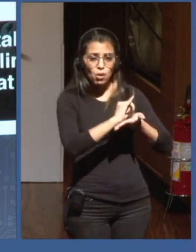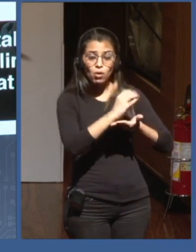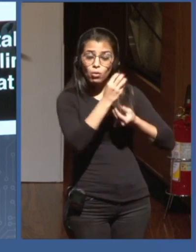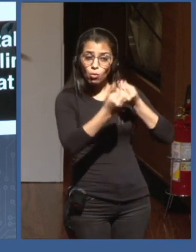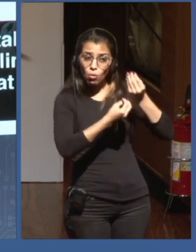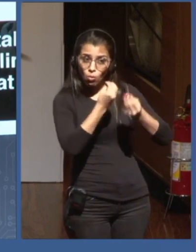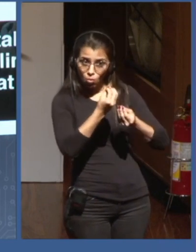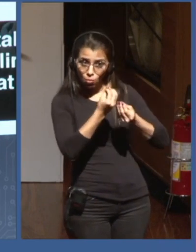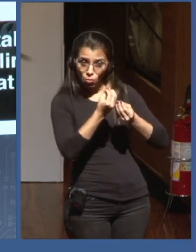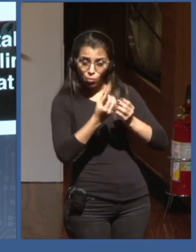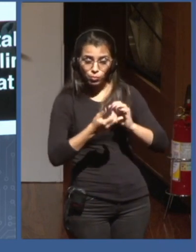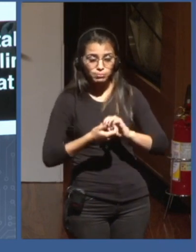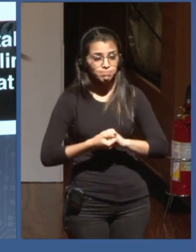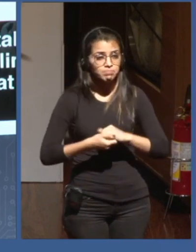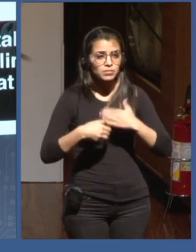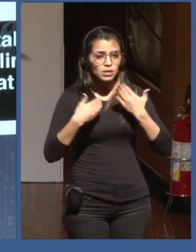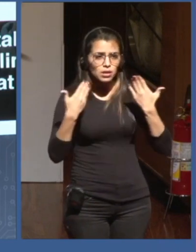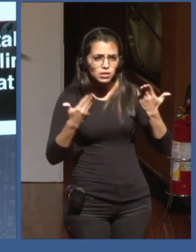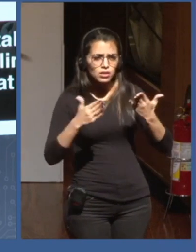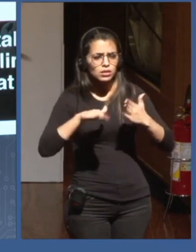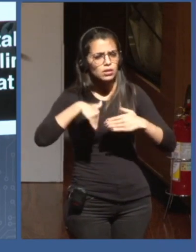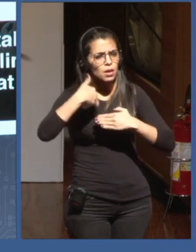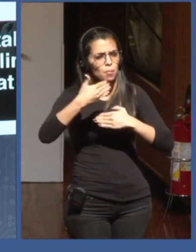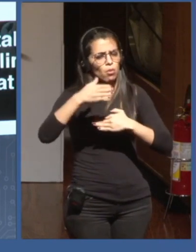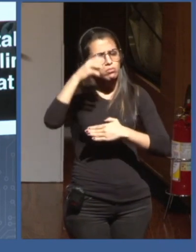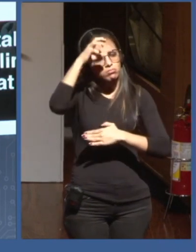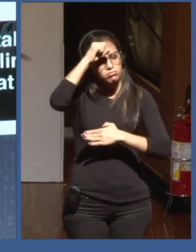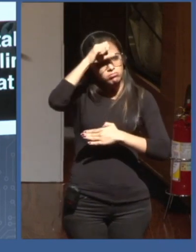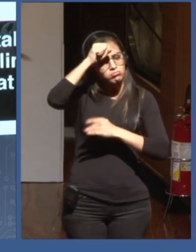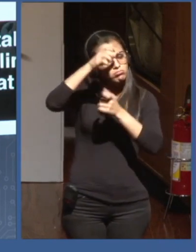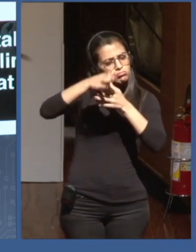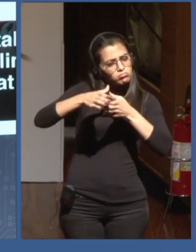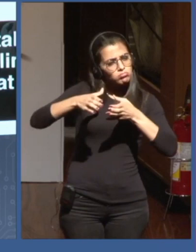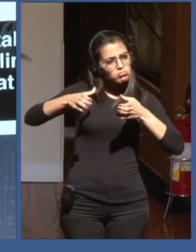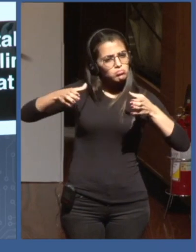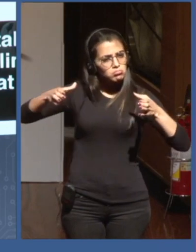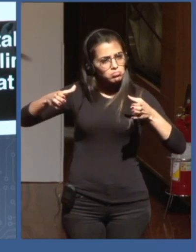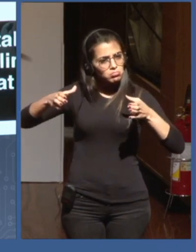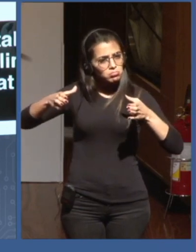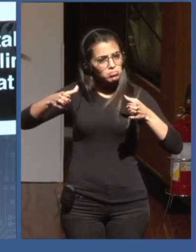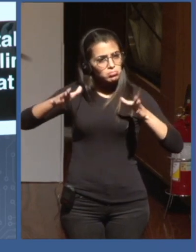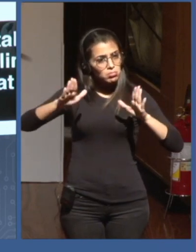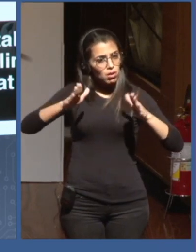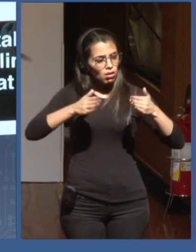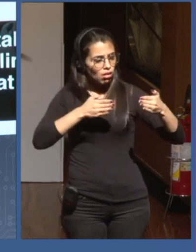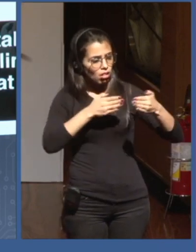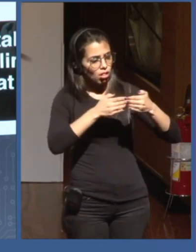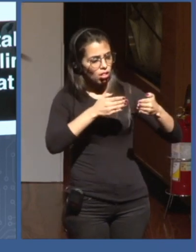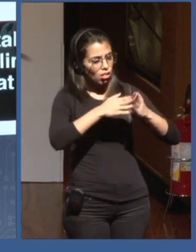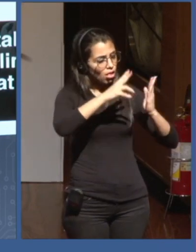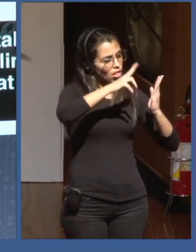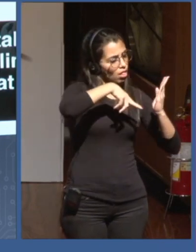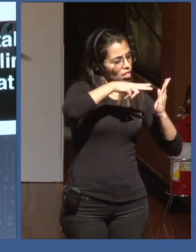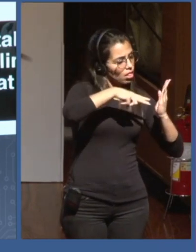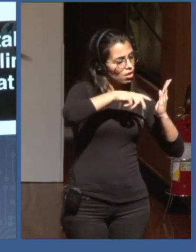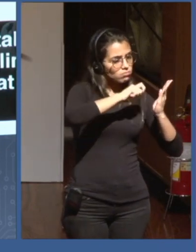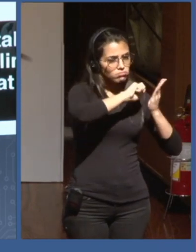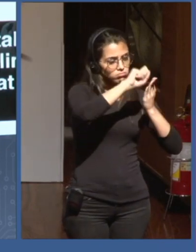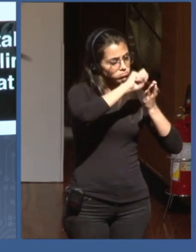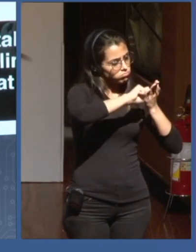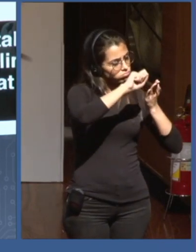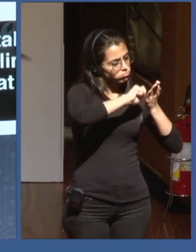broad, went beyond the ability to read and write, that it became, and it becomes, a force of enlightenment